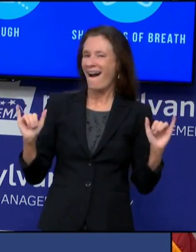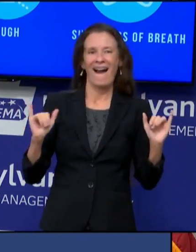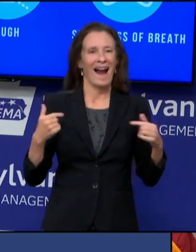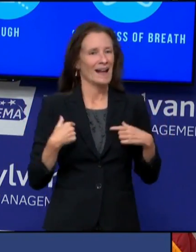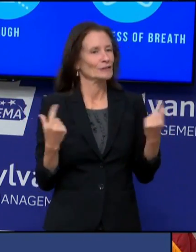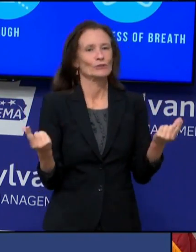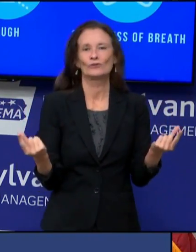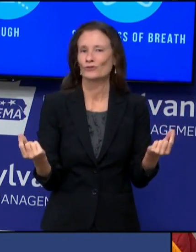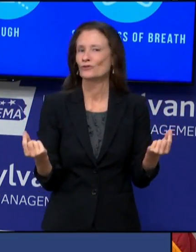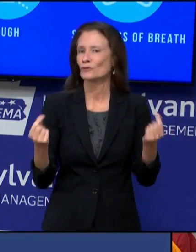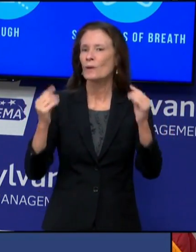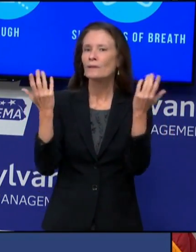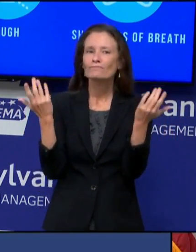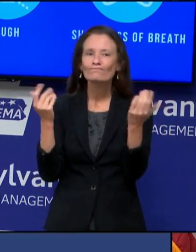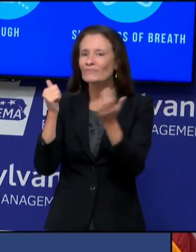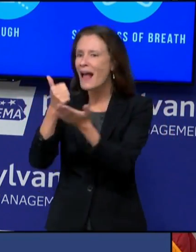handle the surge now than they were in the spring.